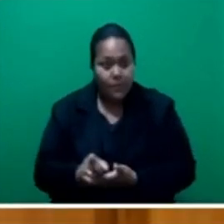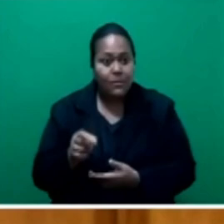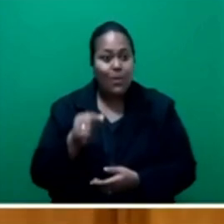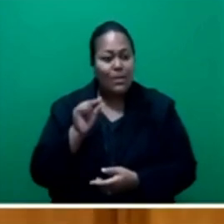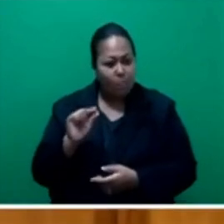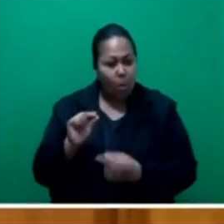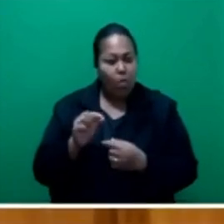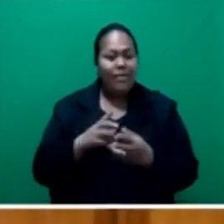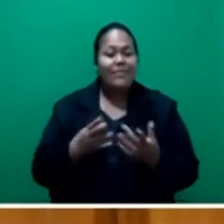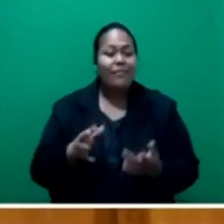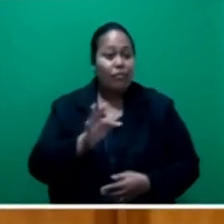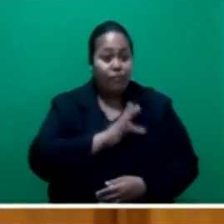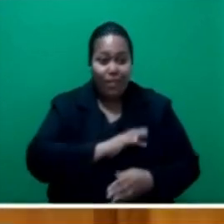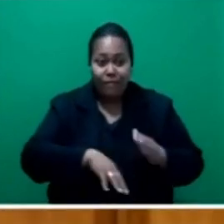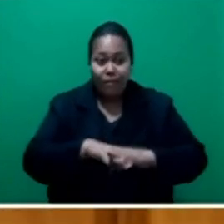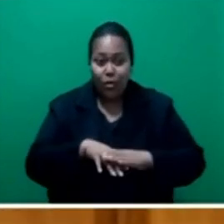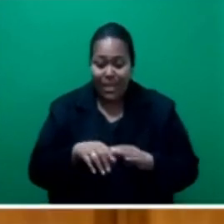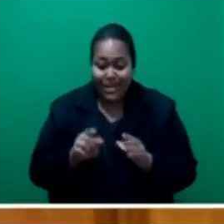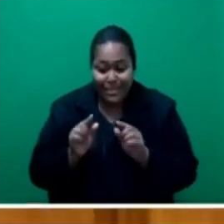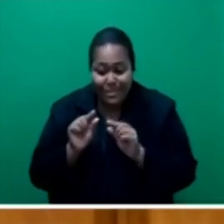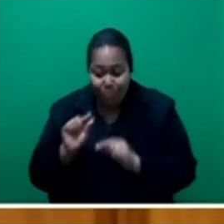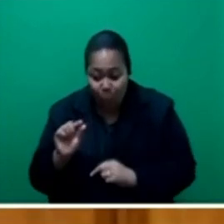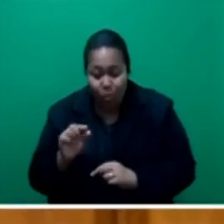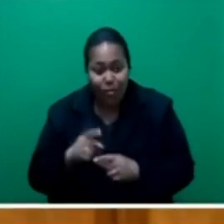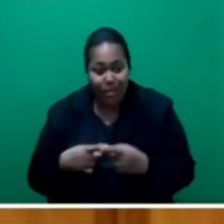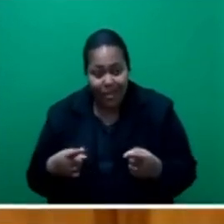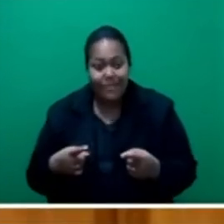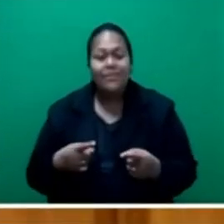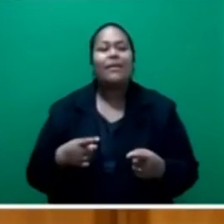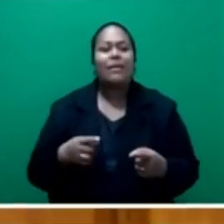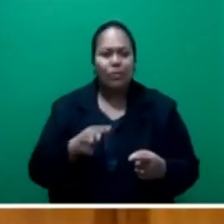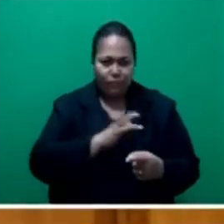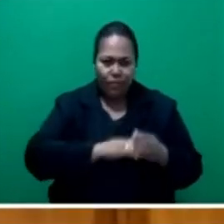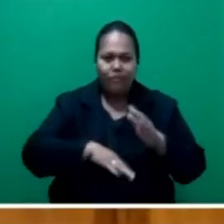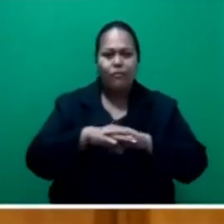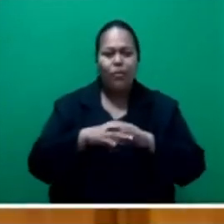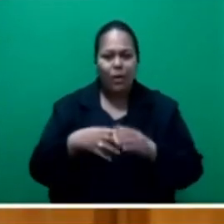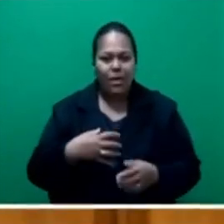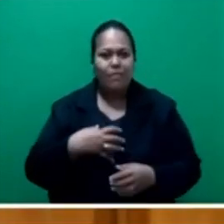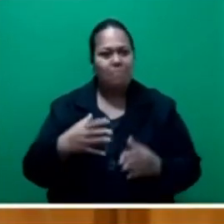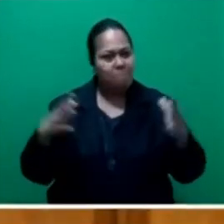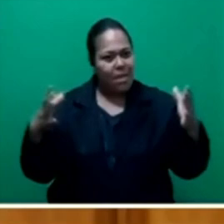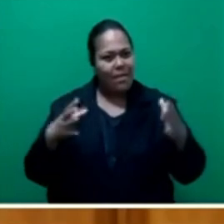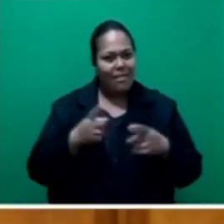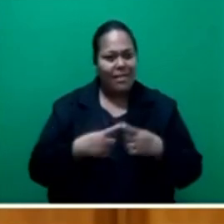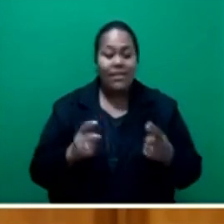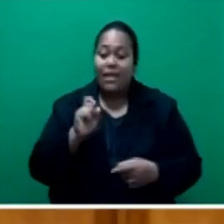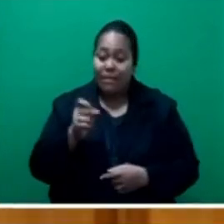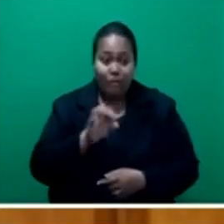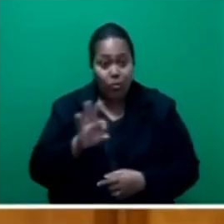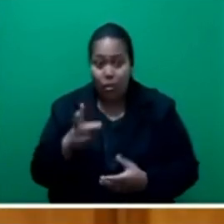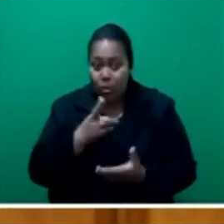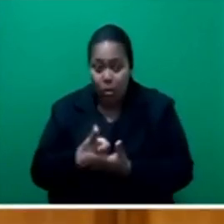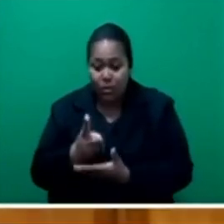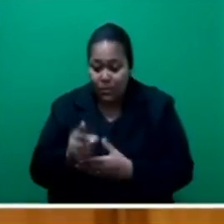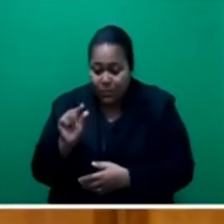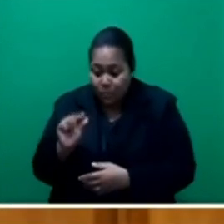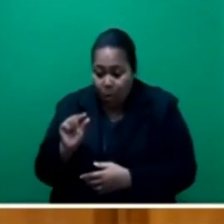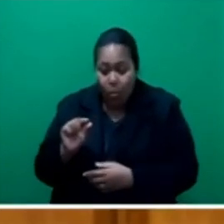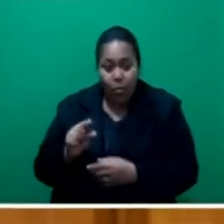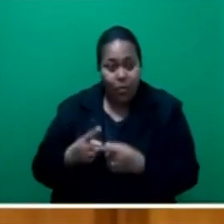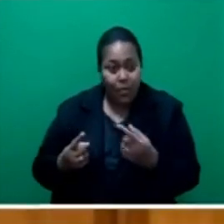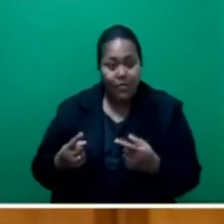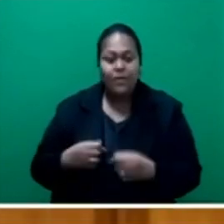if we are faithful in the little things, we will be faithful in much. If we are dishonest in little things, we will be